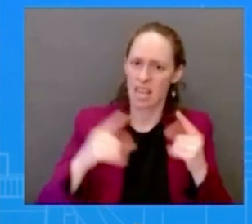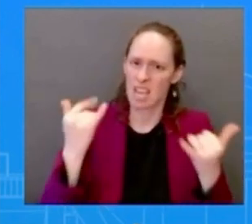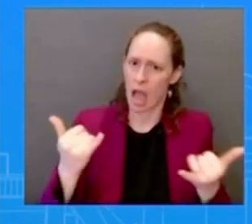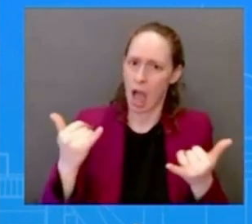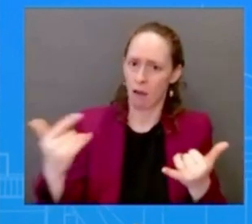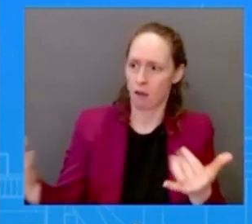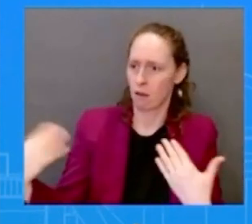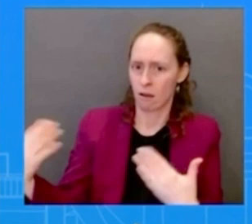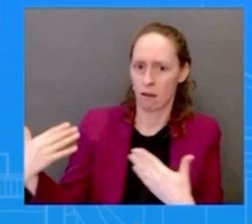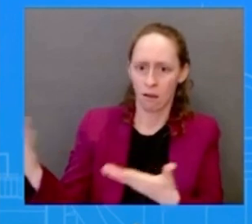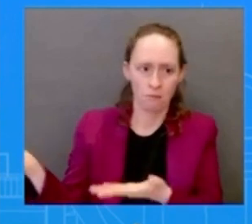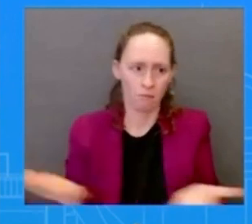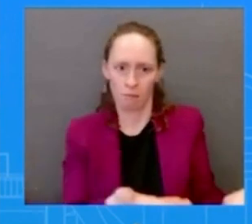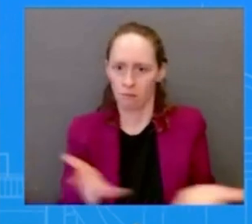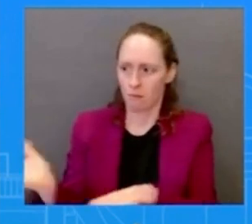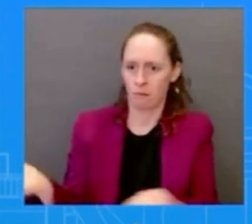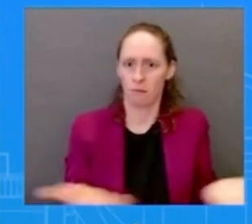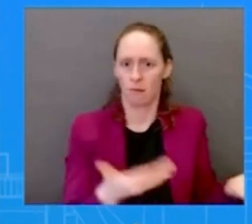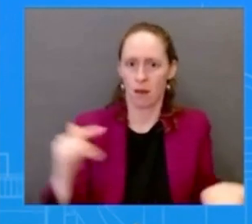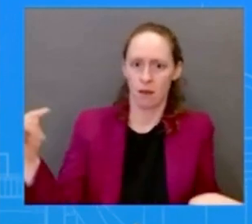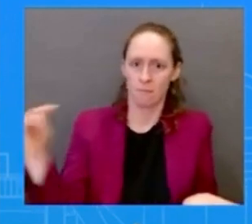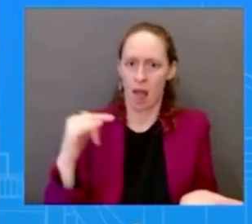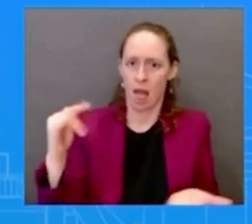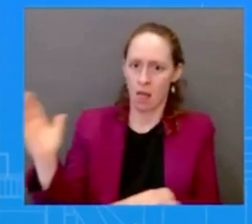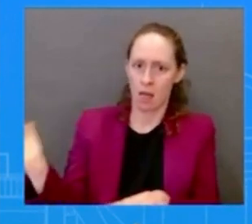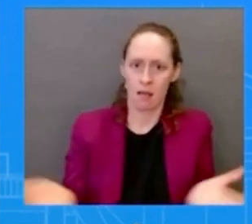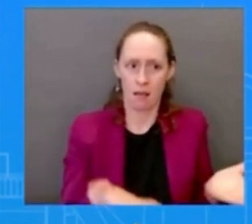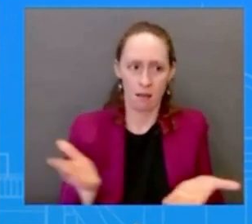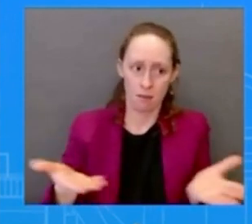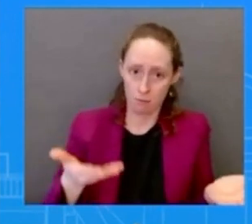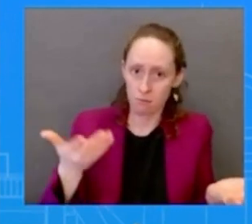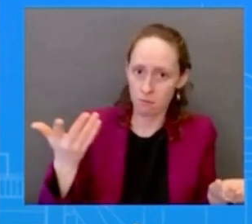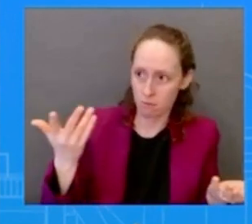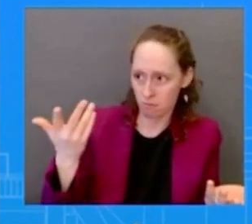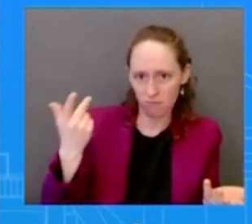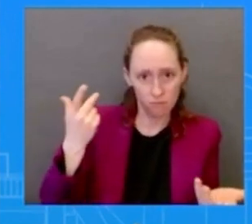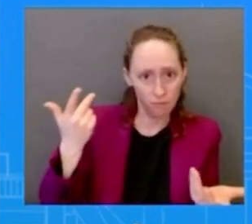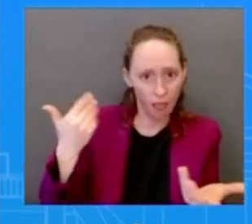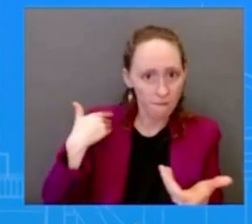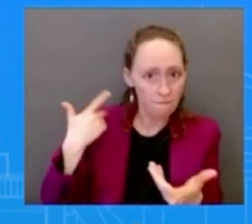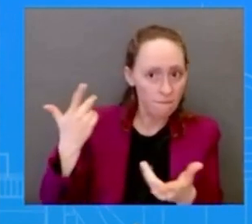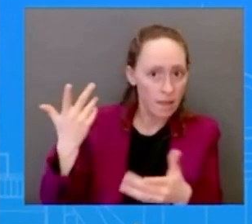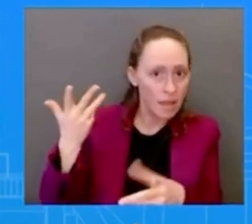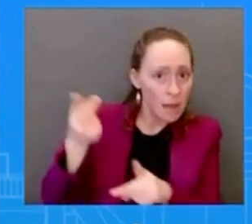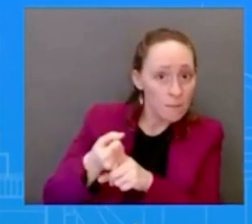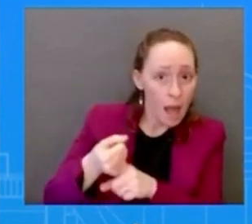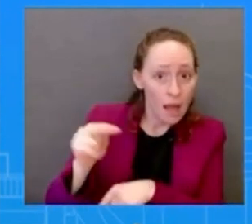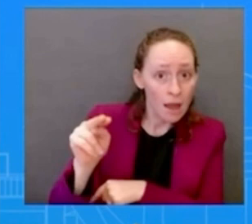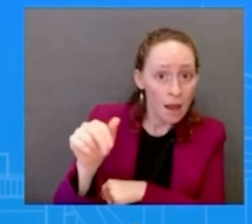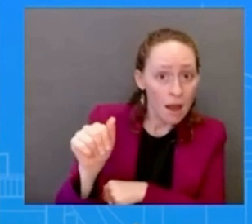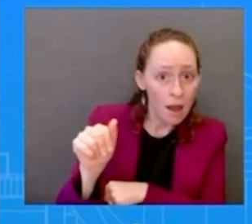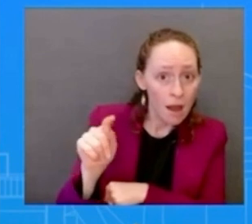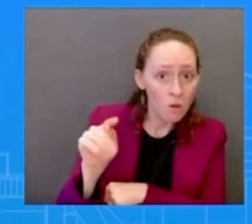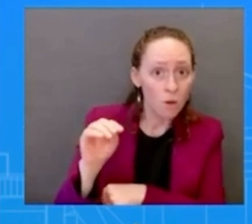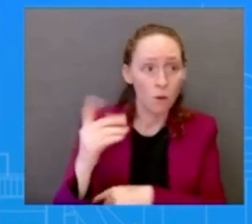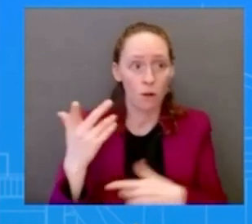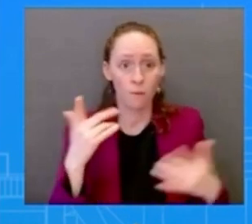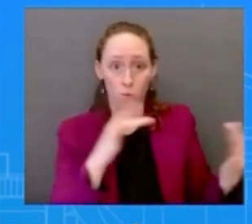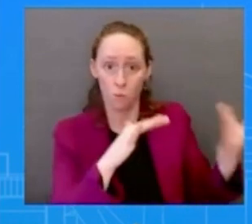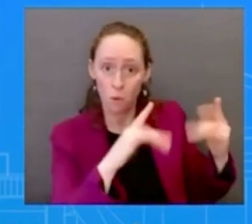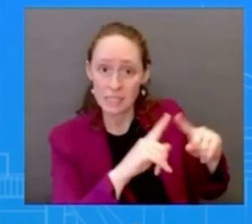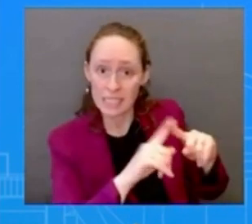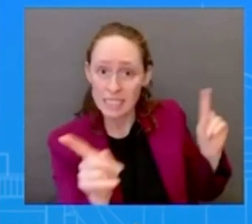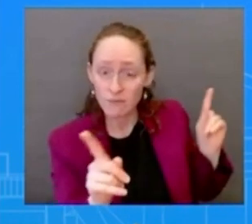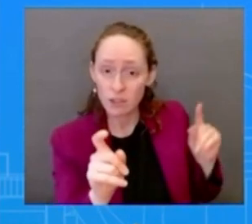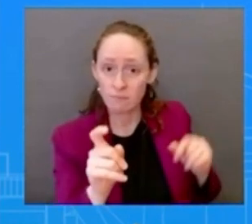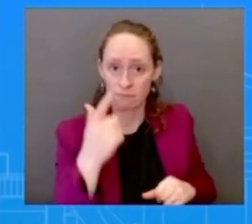war given what russia has warned about providing fighter jets just last month well look we have said